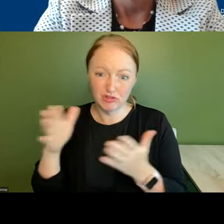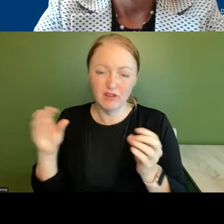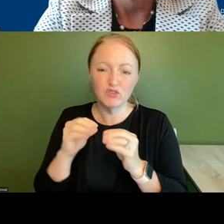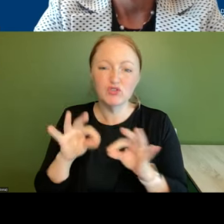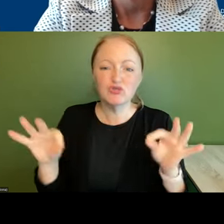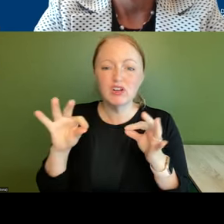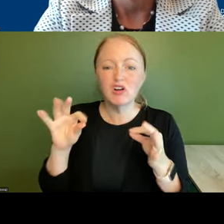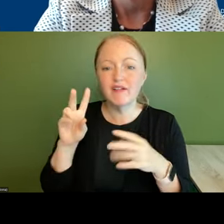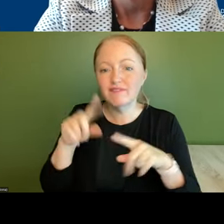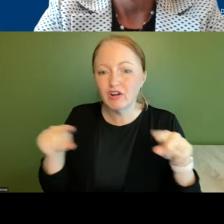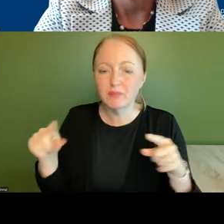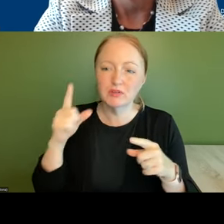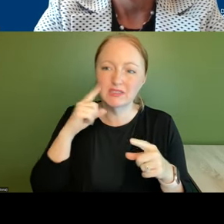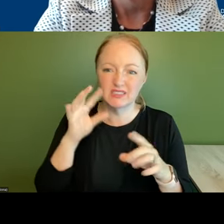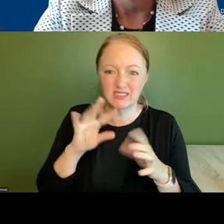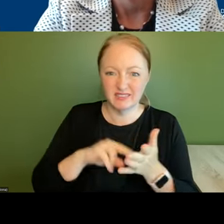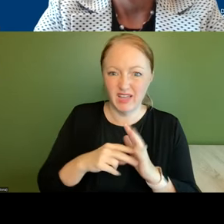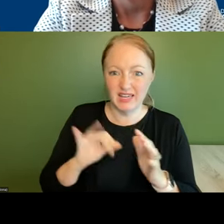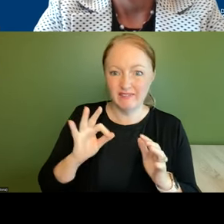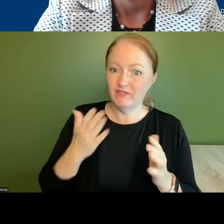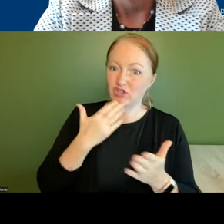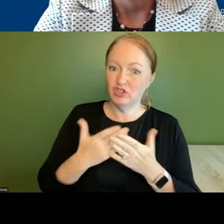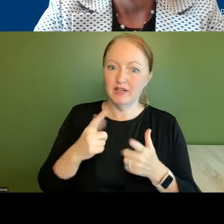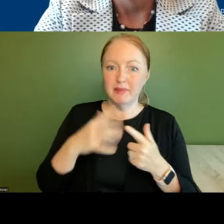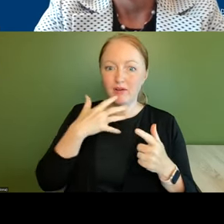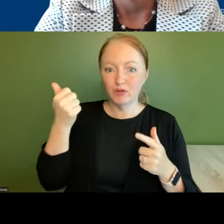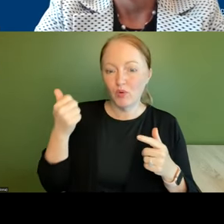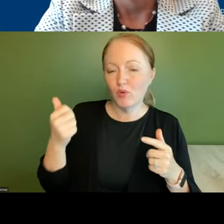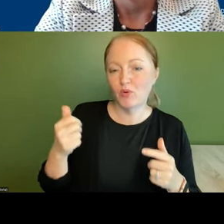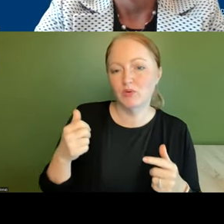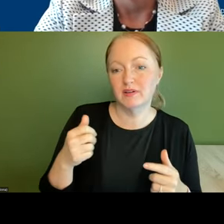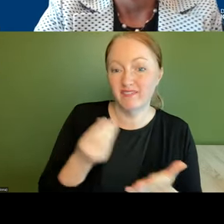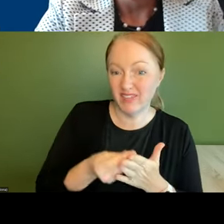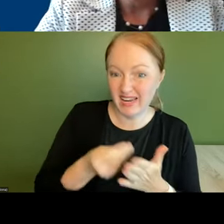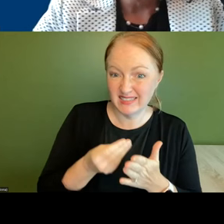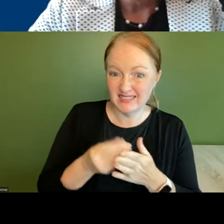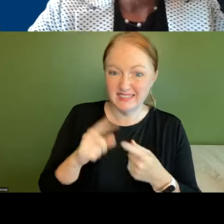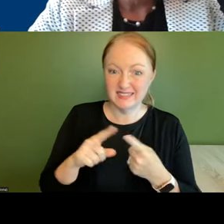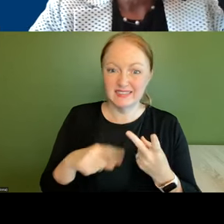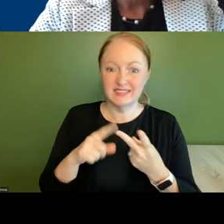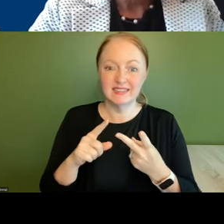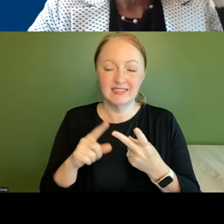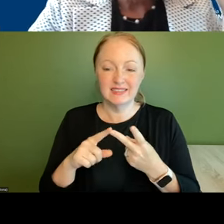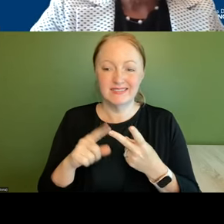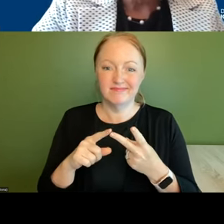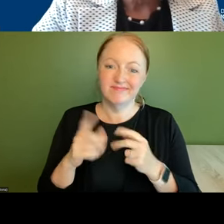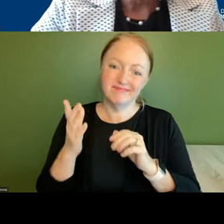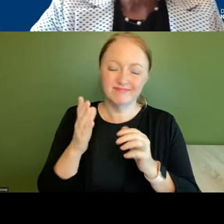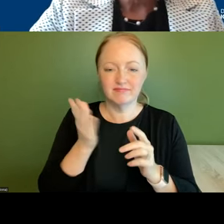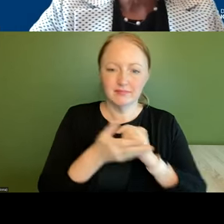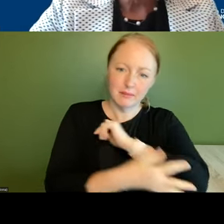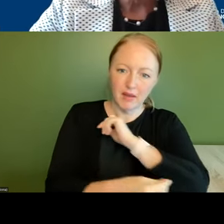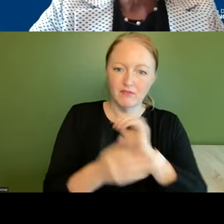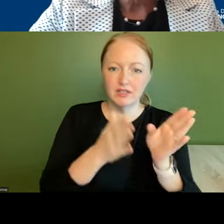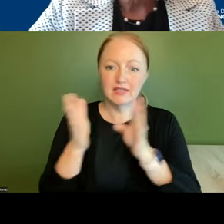variables that really define whether or not you feel good about growing old one is certainly finances the slash poverty the other